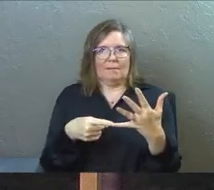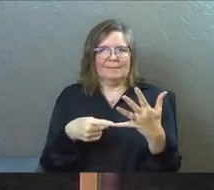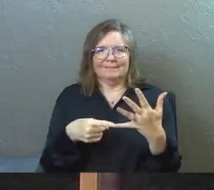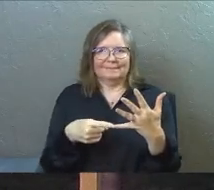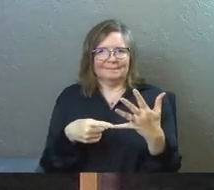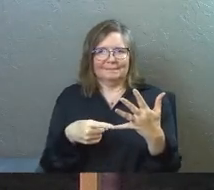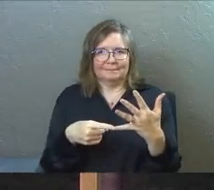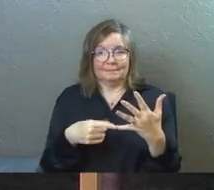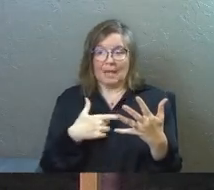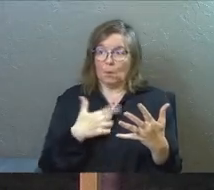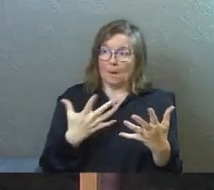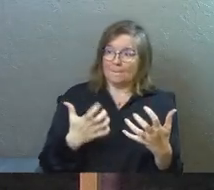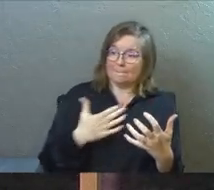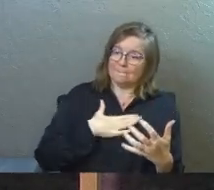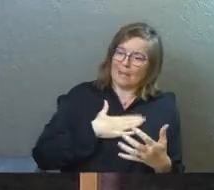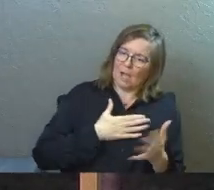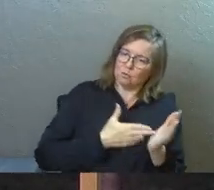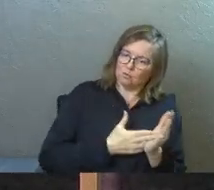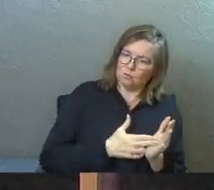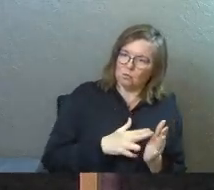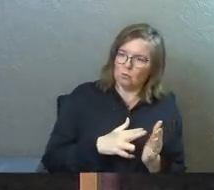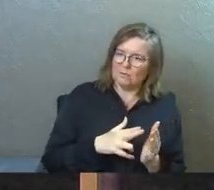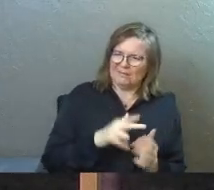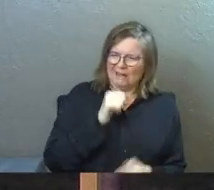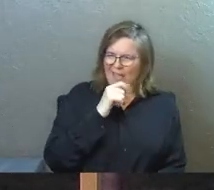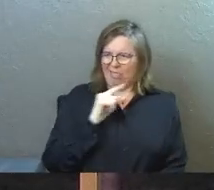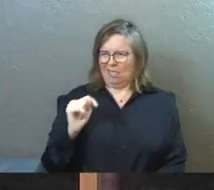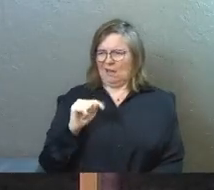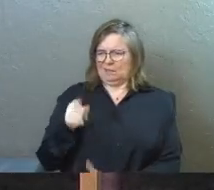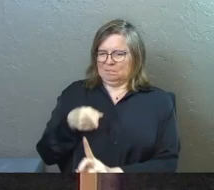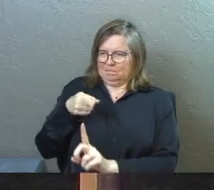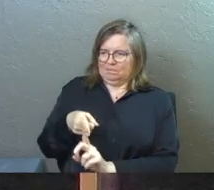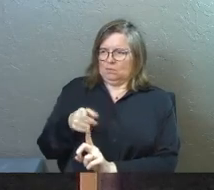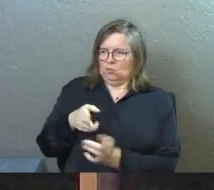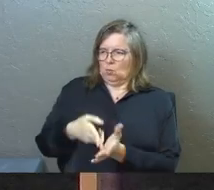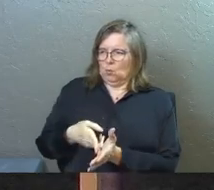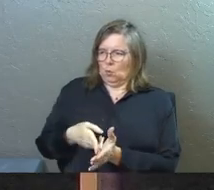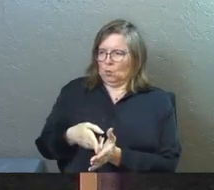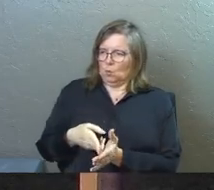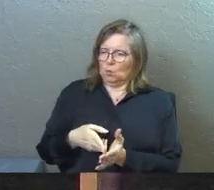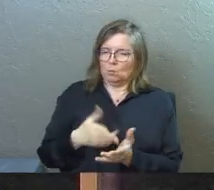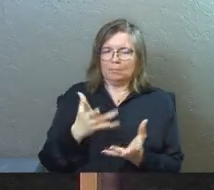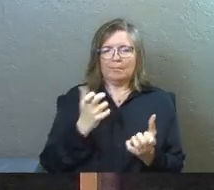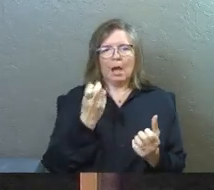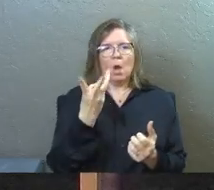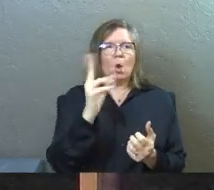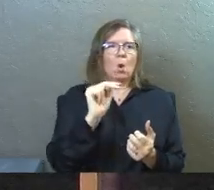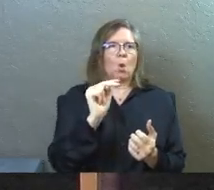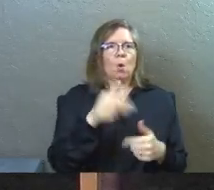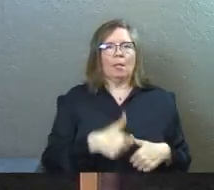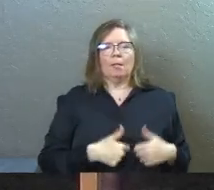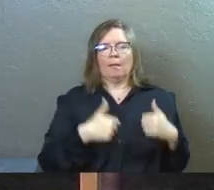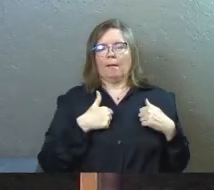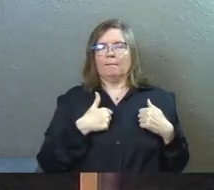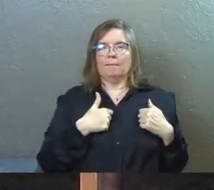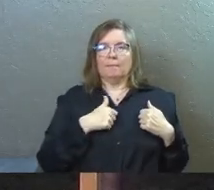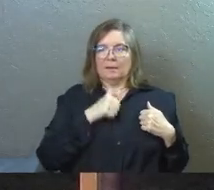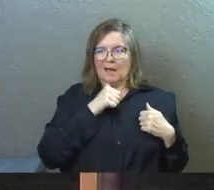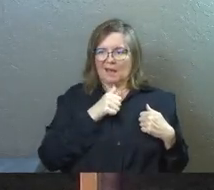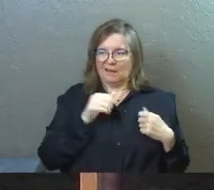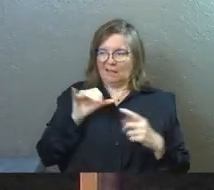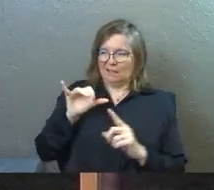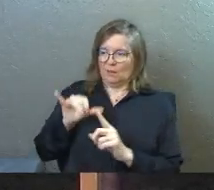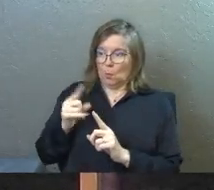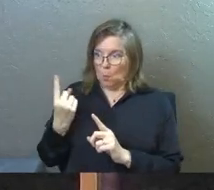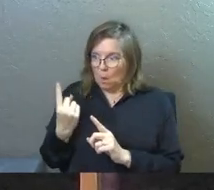I want you to be my truth or your truth but not the truth. I want to have my own life not it be the